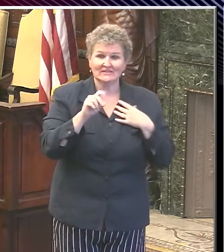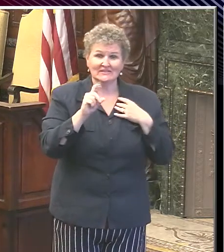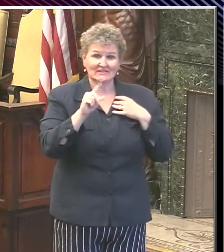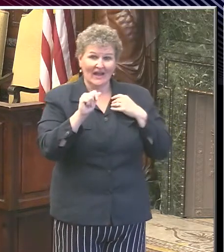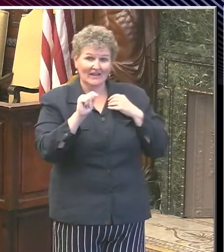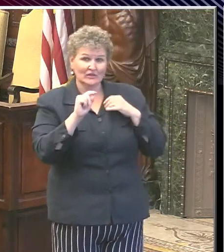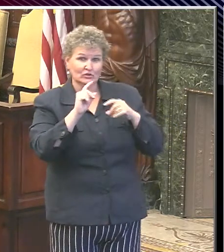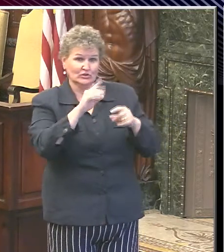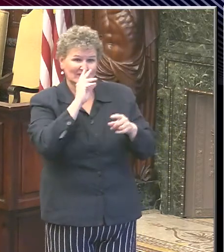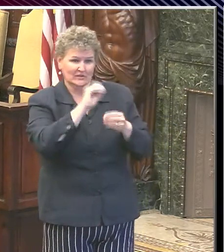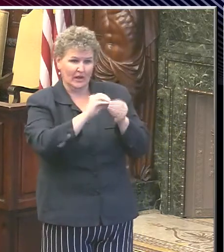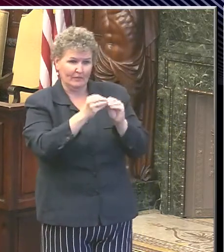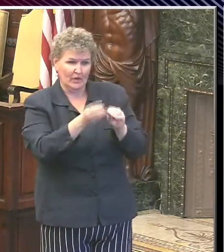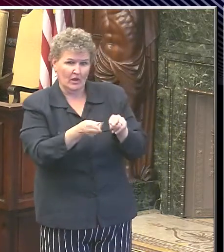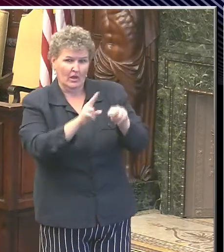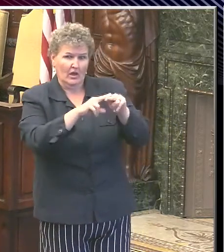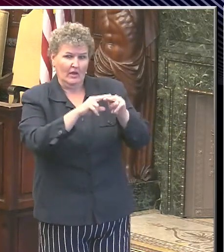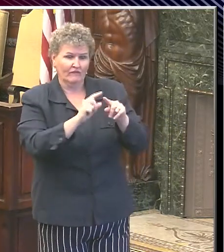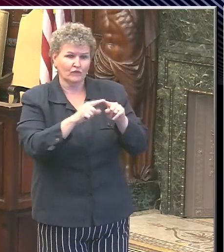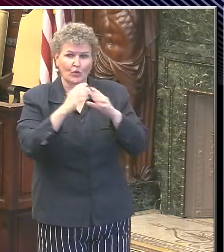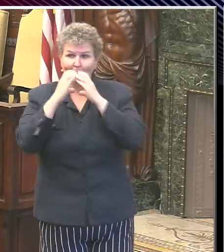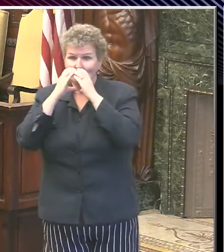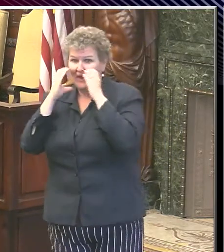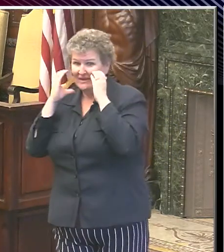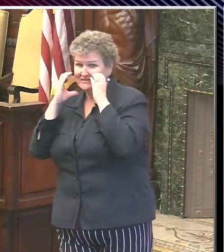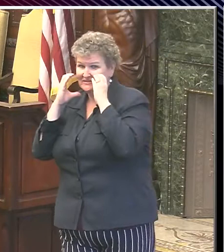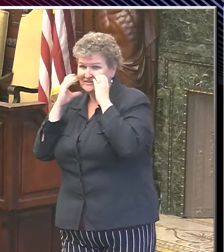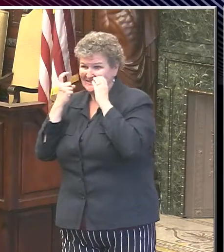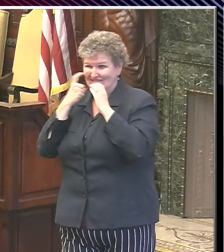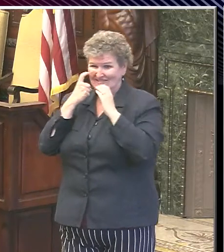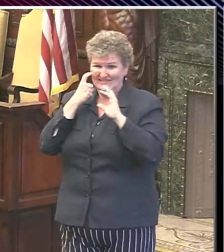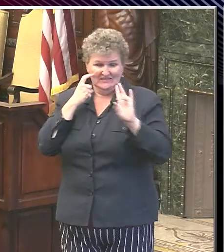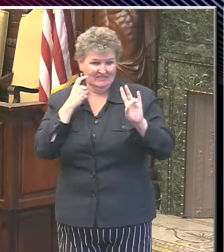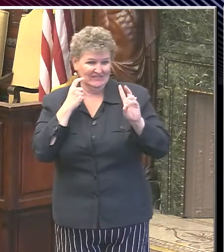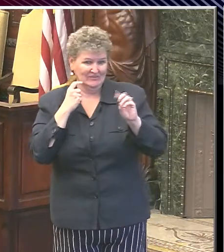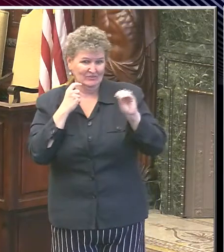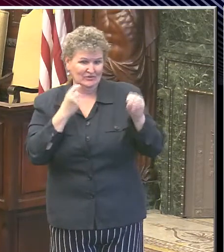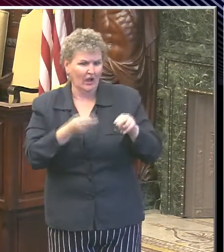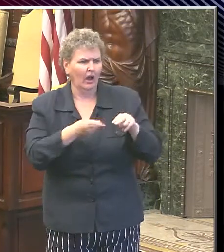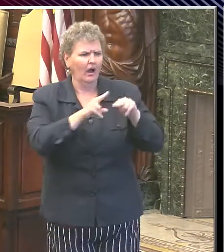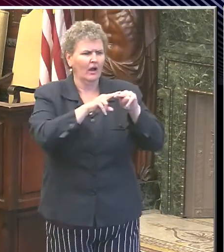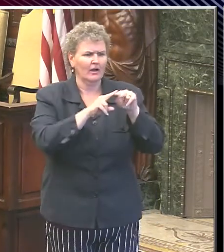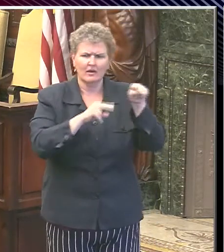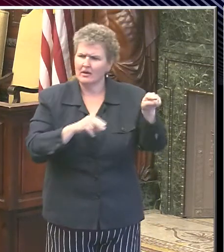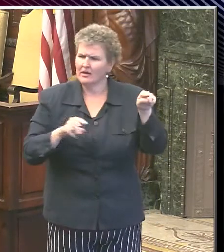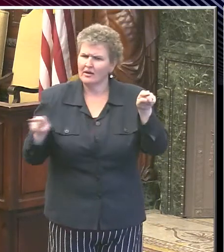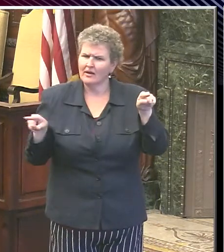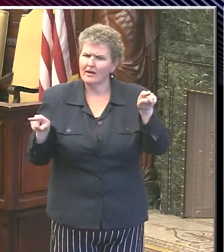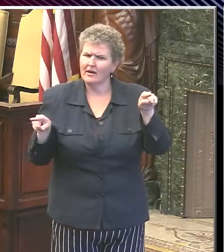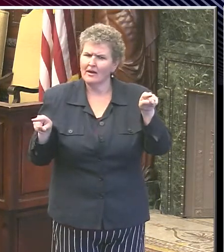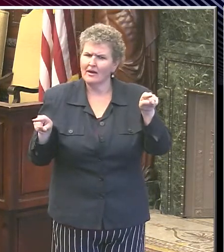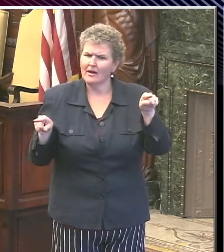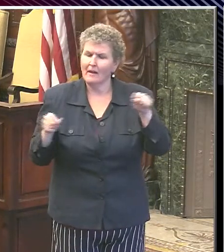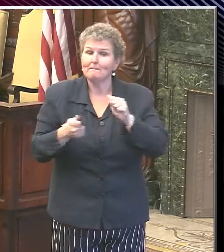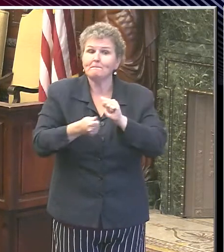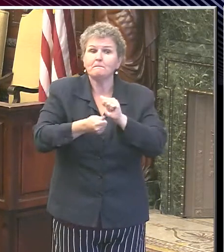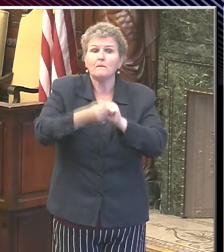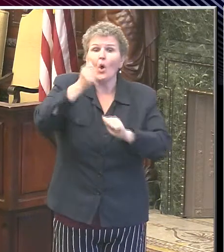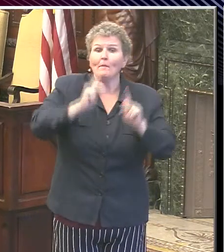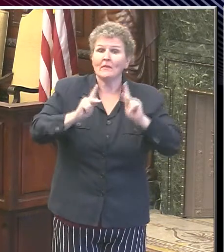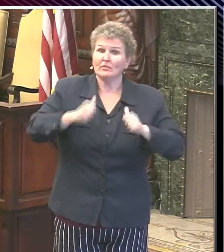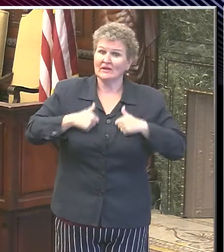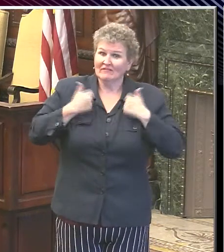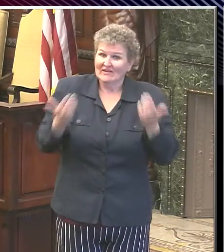60%. The most recent data point is at 76%. So the two lessons for this is, first of all, most residents are doing the right thing,